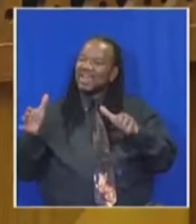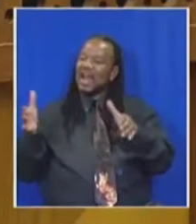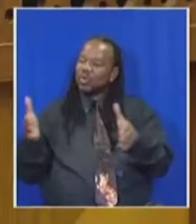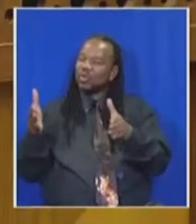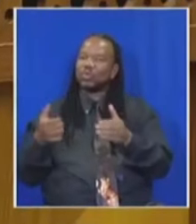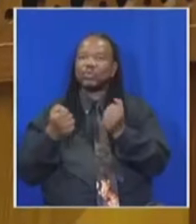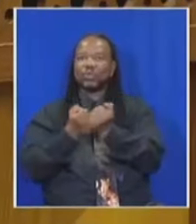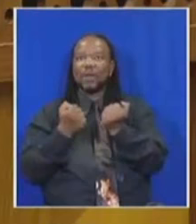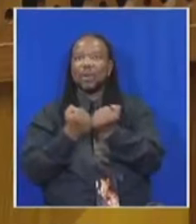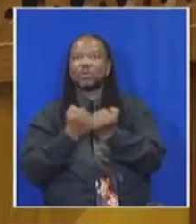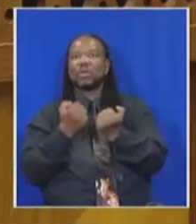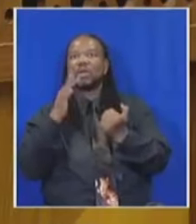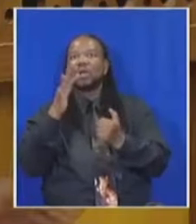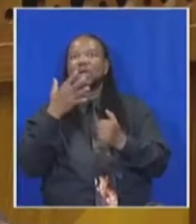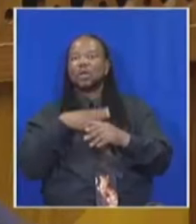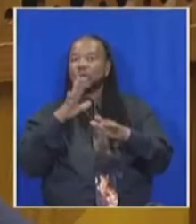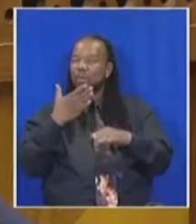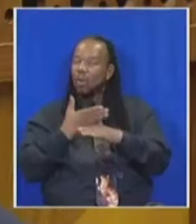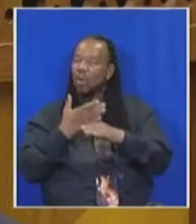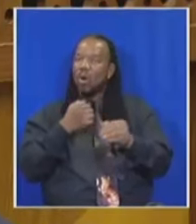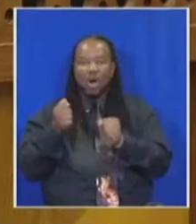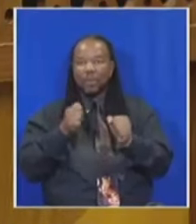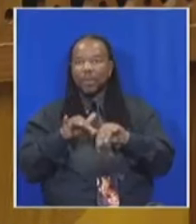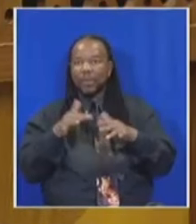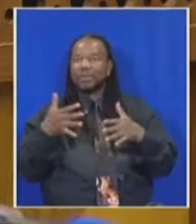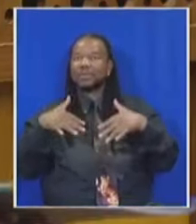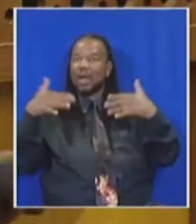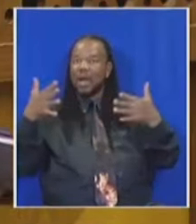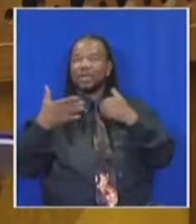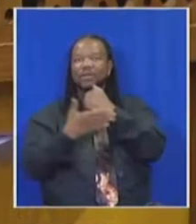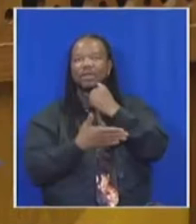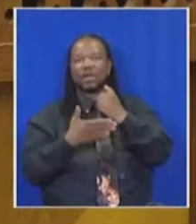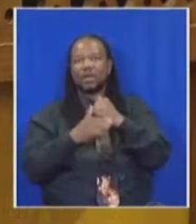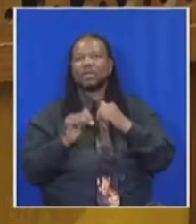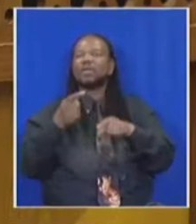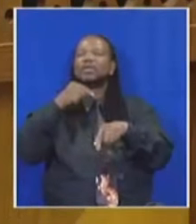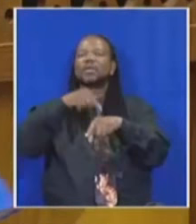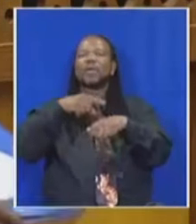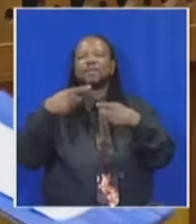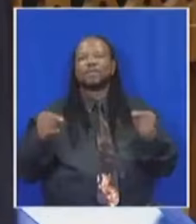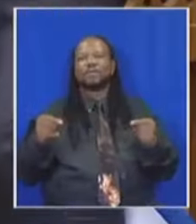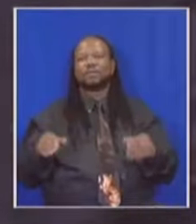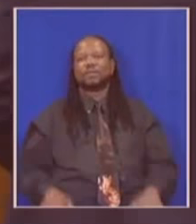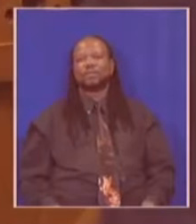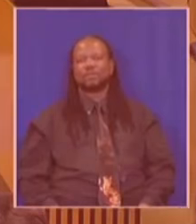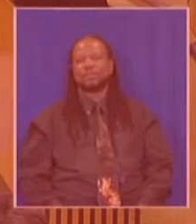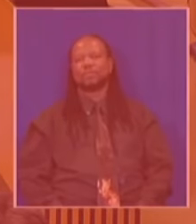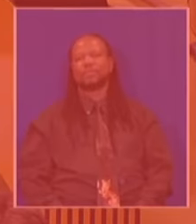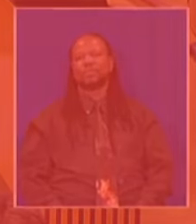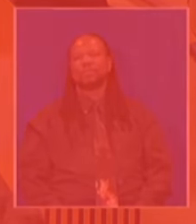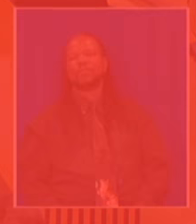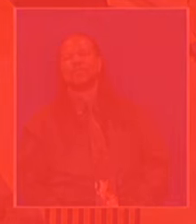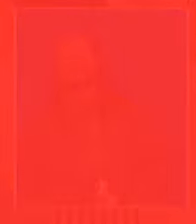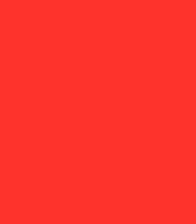time has expired unemployment is obviously very high in this country honorable has expired honorable